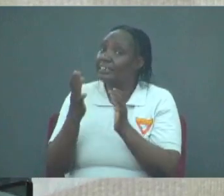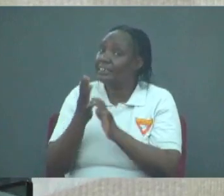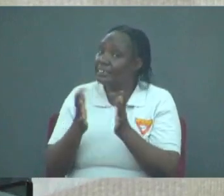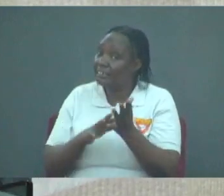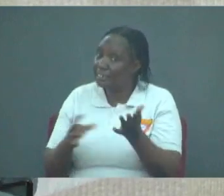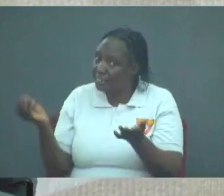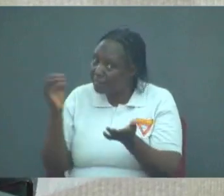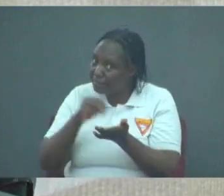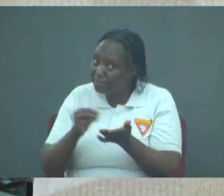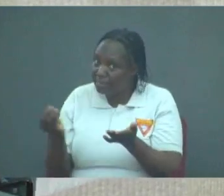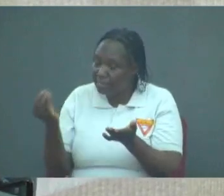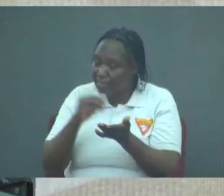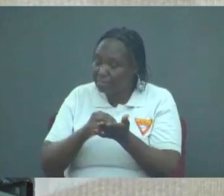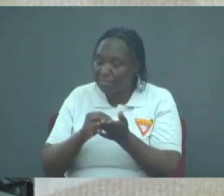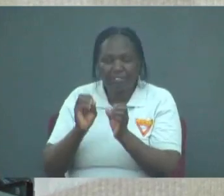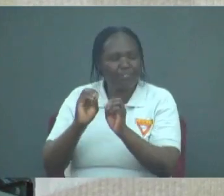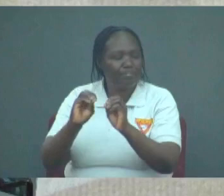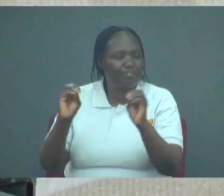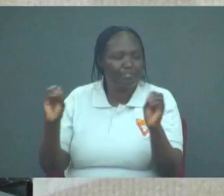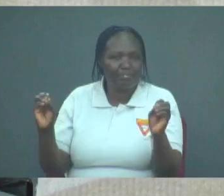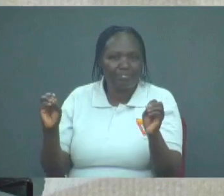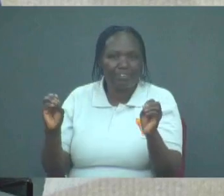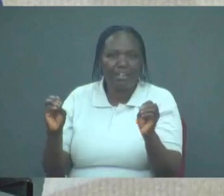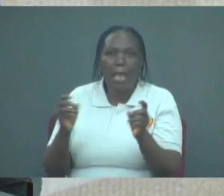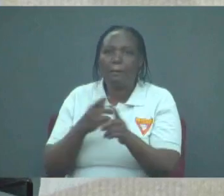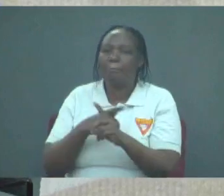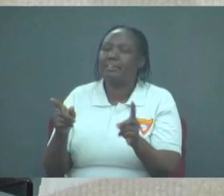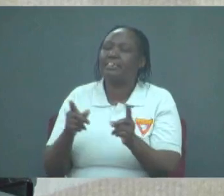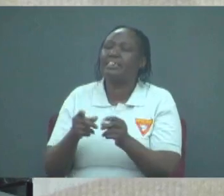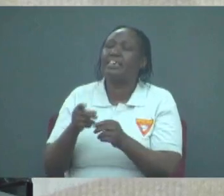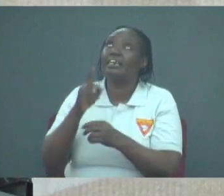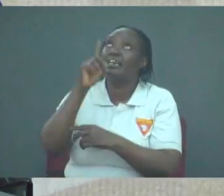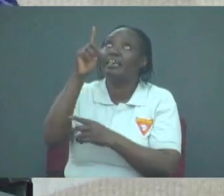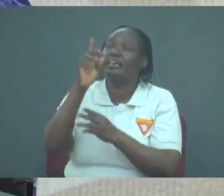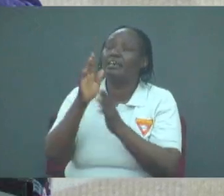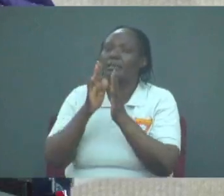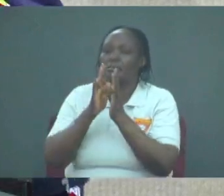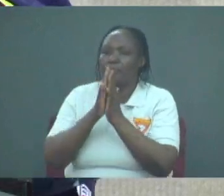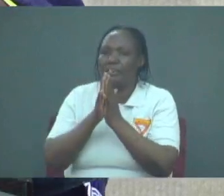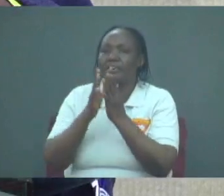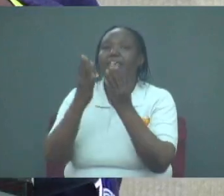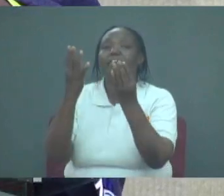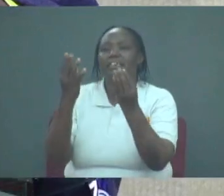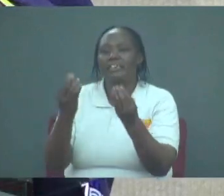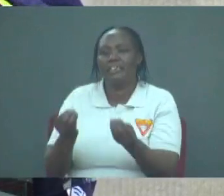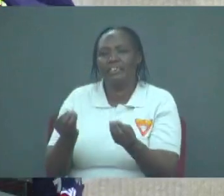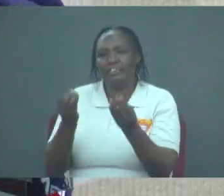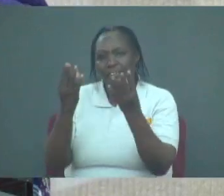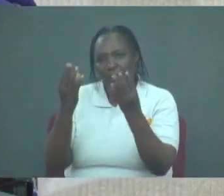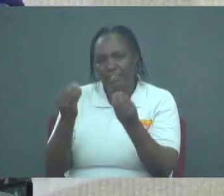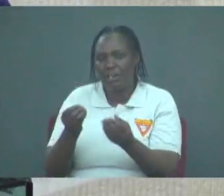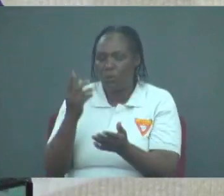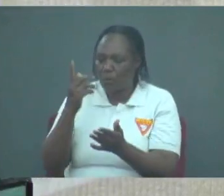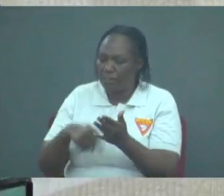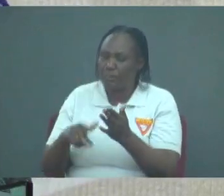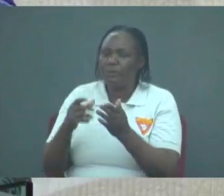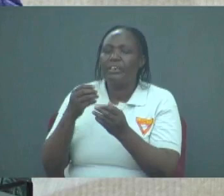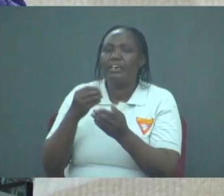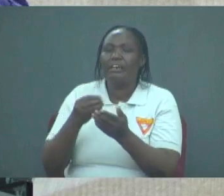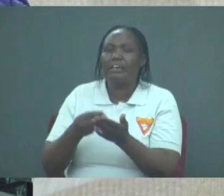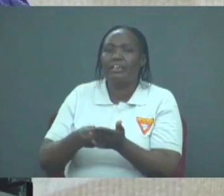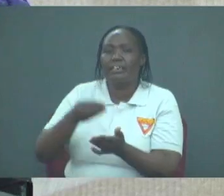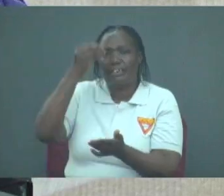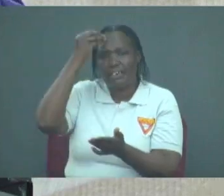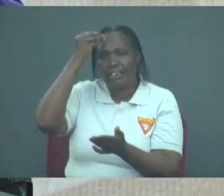He didn't do many repetitions, didn't he? He just prayed precisely. And one of the things that is noted in our lesson today is Jesus